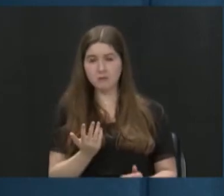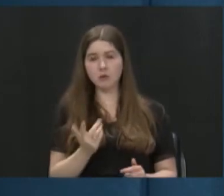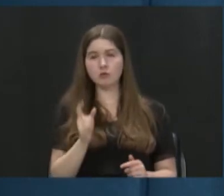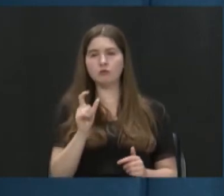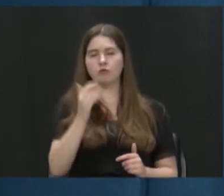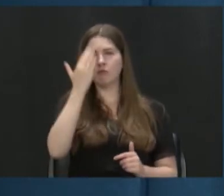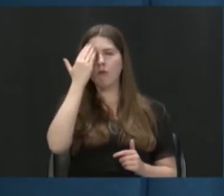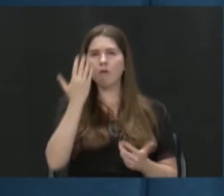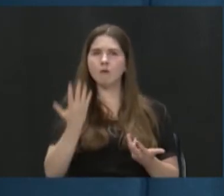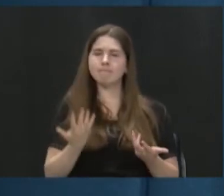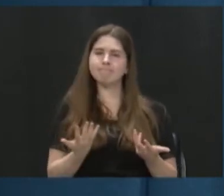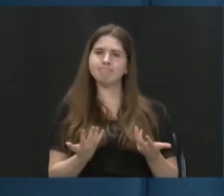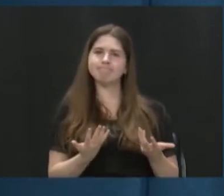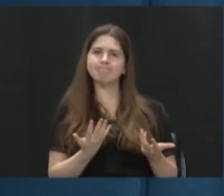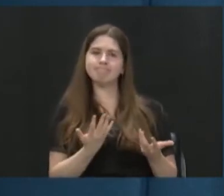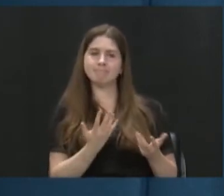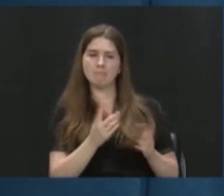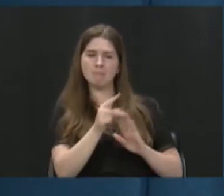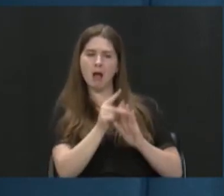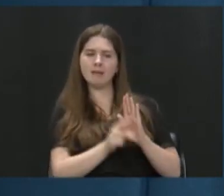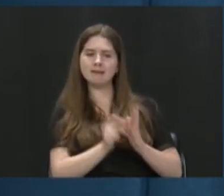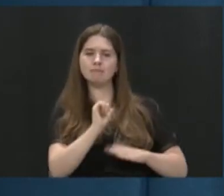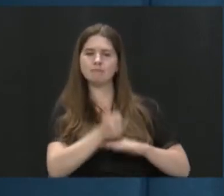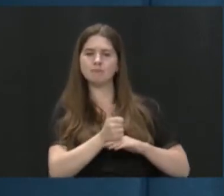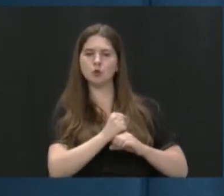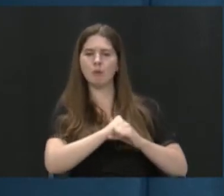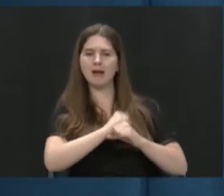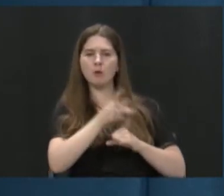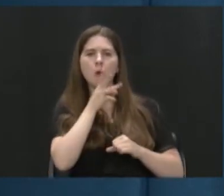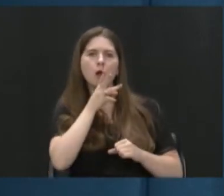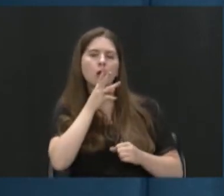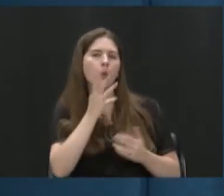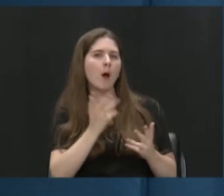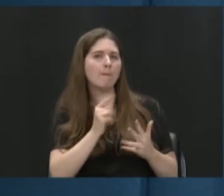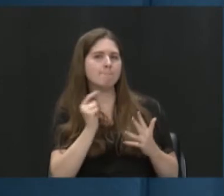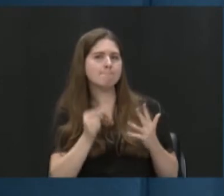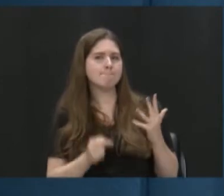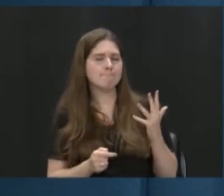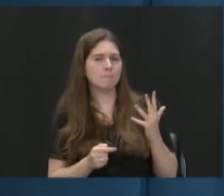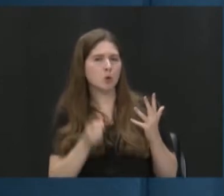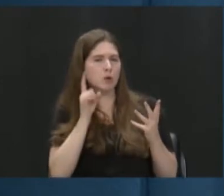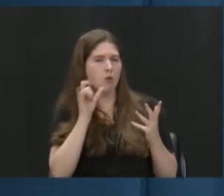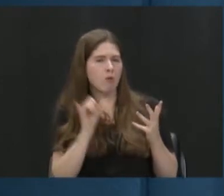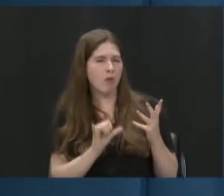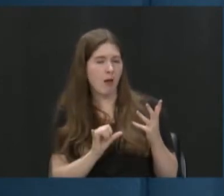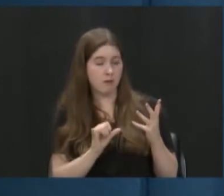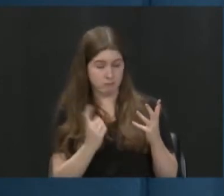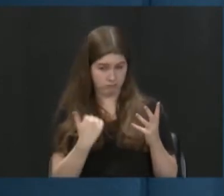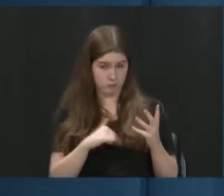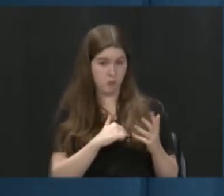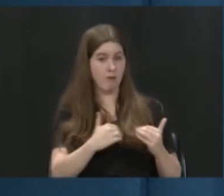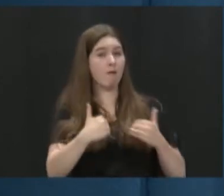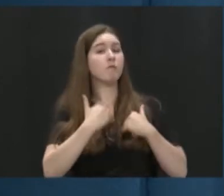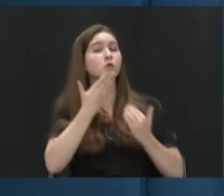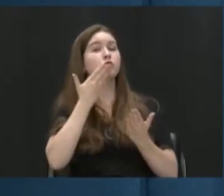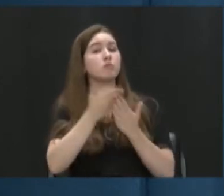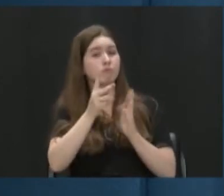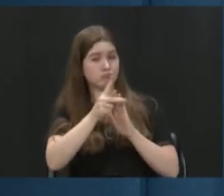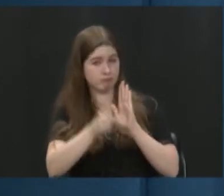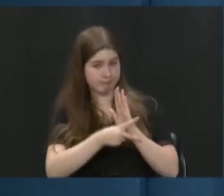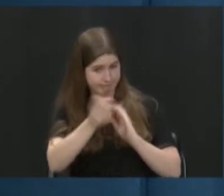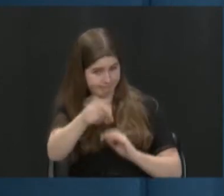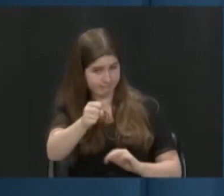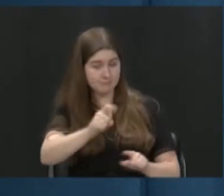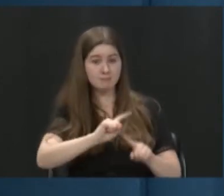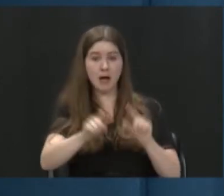policies are put in place to protect their water. And so we do have good policies, but that doesn't mean they're going to be there forever.